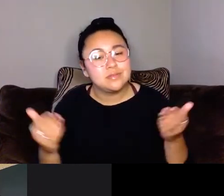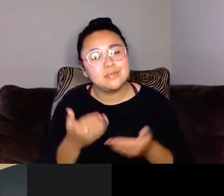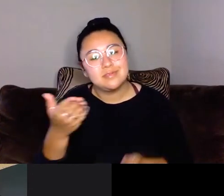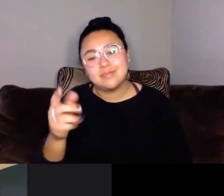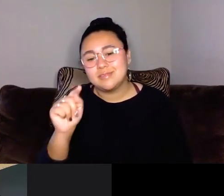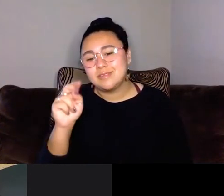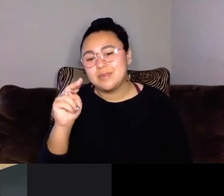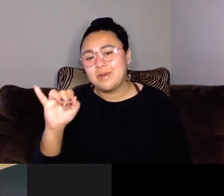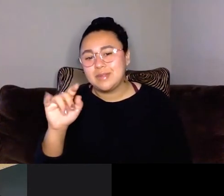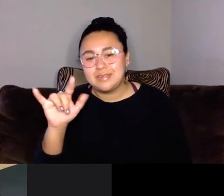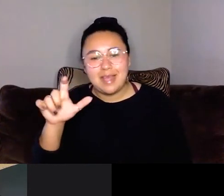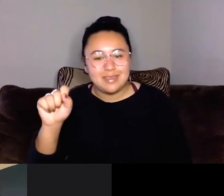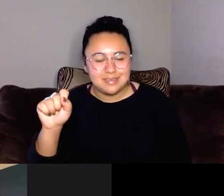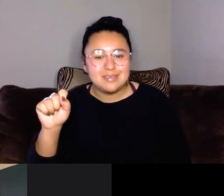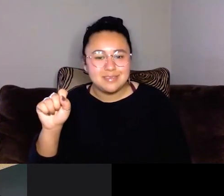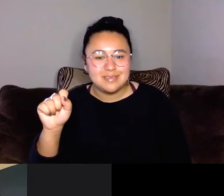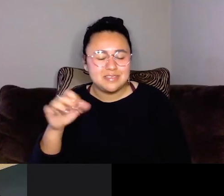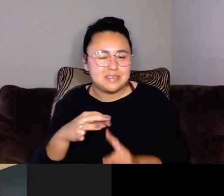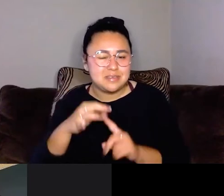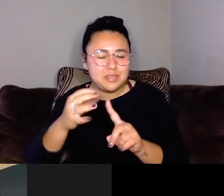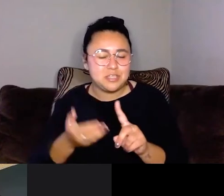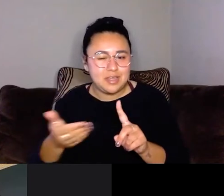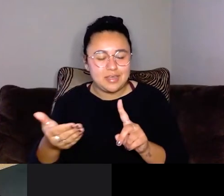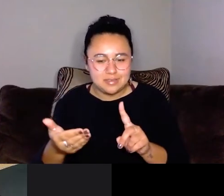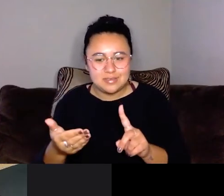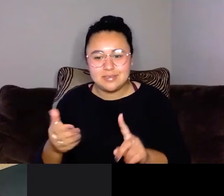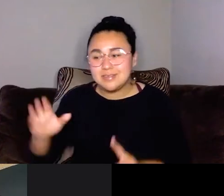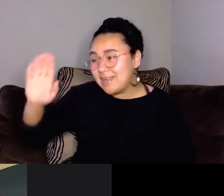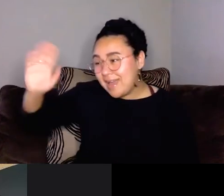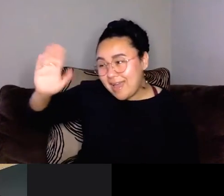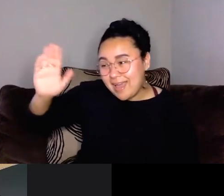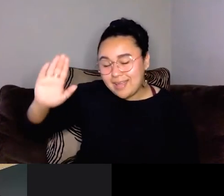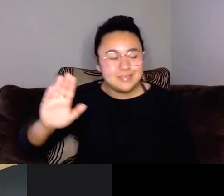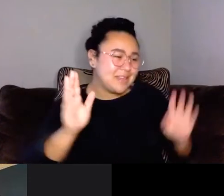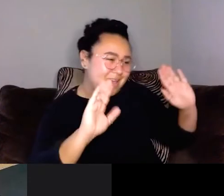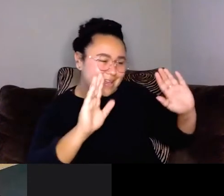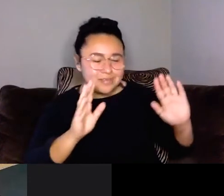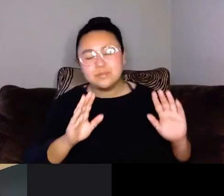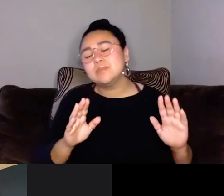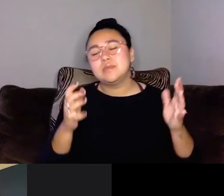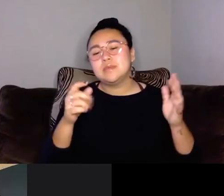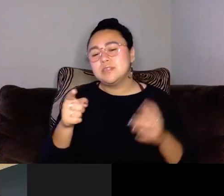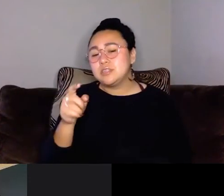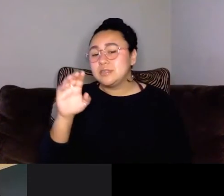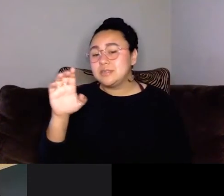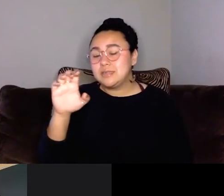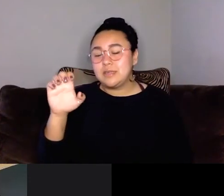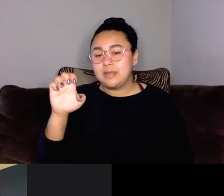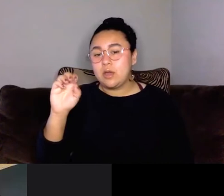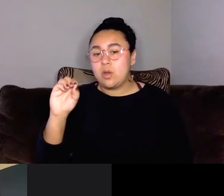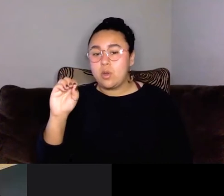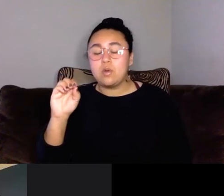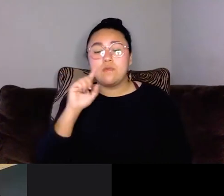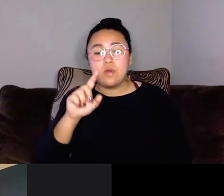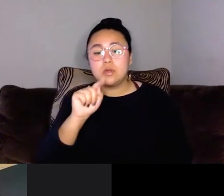you to today's special guest, Toni Tales. Toni is the CEO of ToniTales